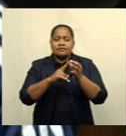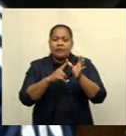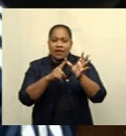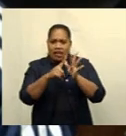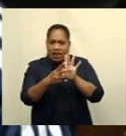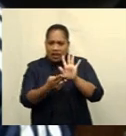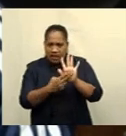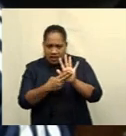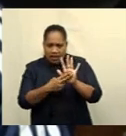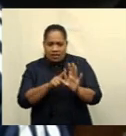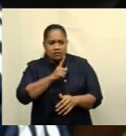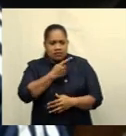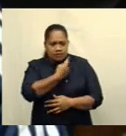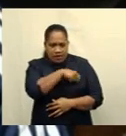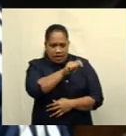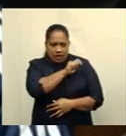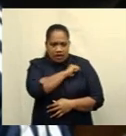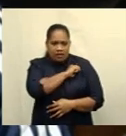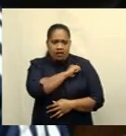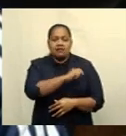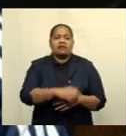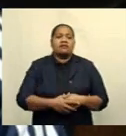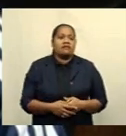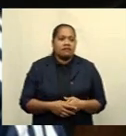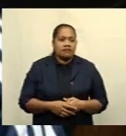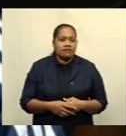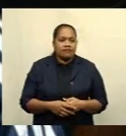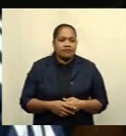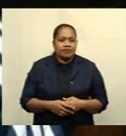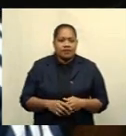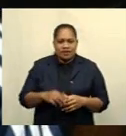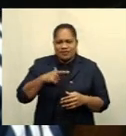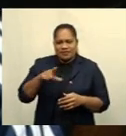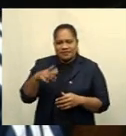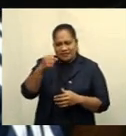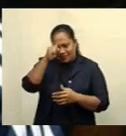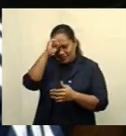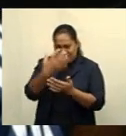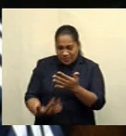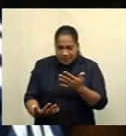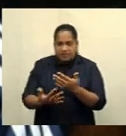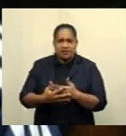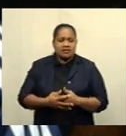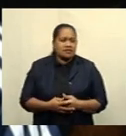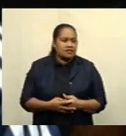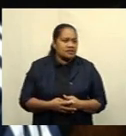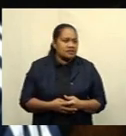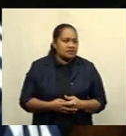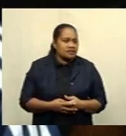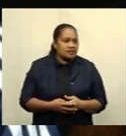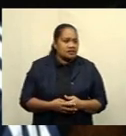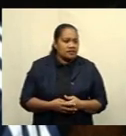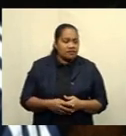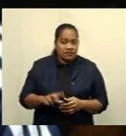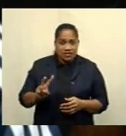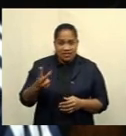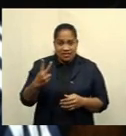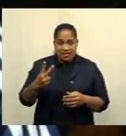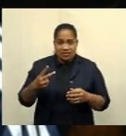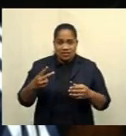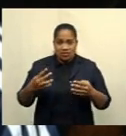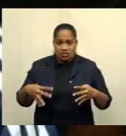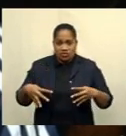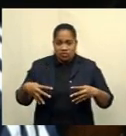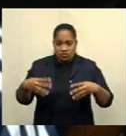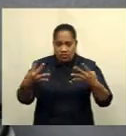Switzerland will be a surprise package in this tournament but Spain with experience can take it through and for the second quarterfinal I picked